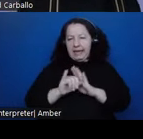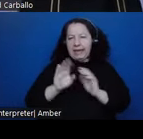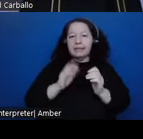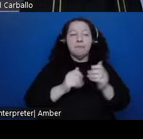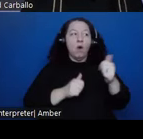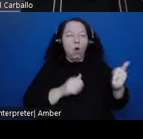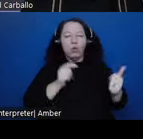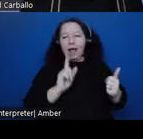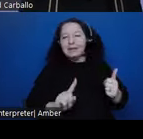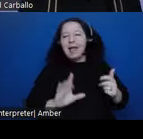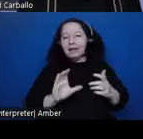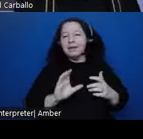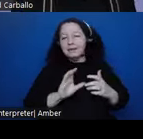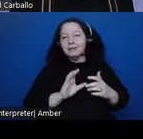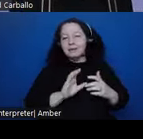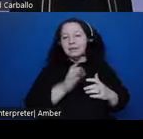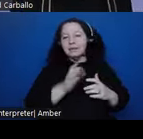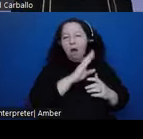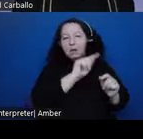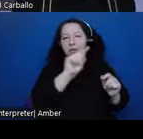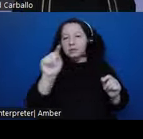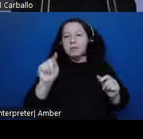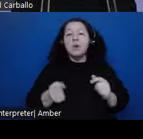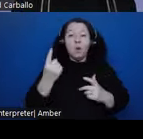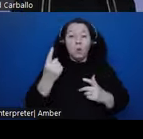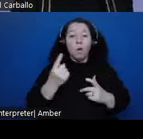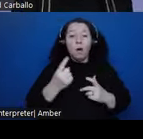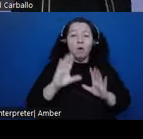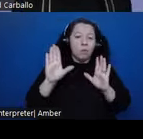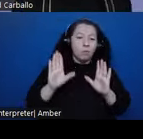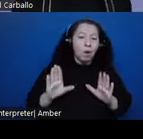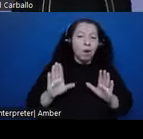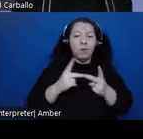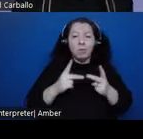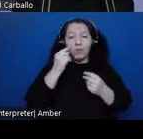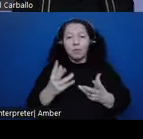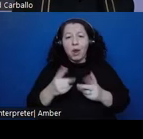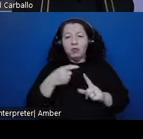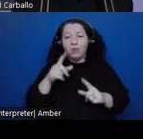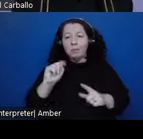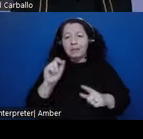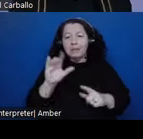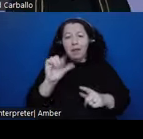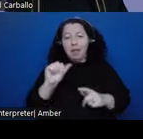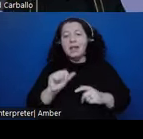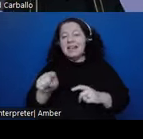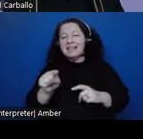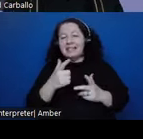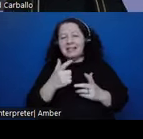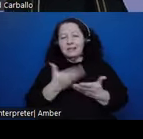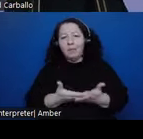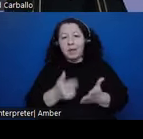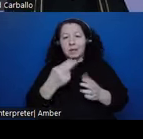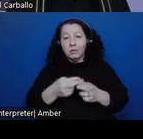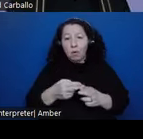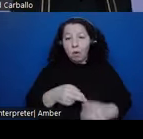One of the wonderful sources of information that we have from Tlaxcala comes from this document called the Lienzo of Tlaxcala,